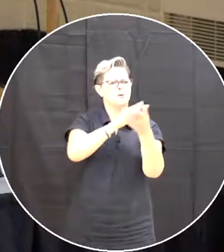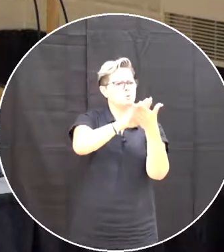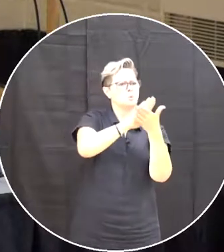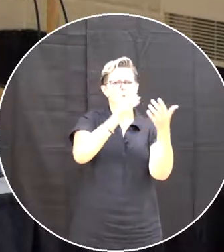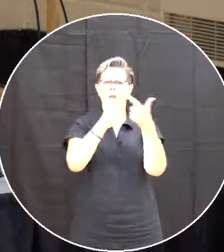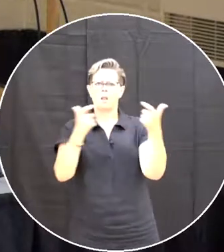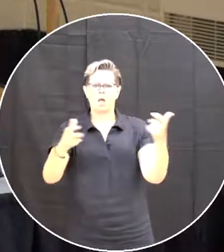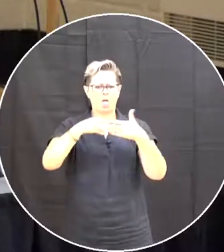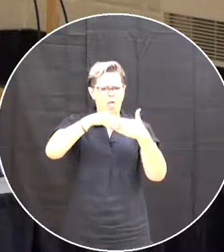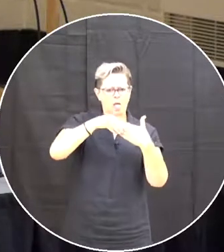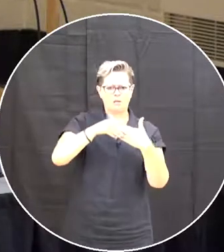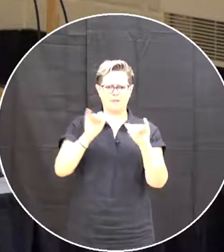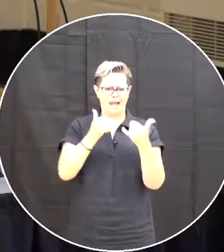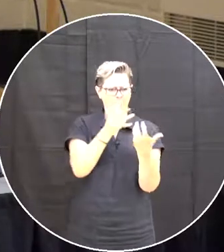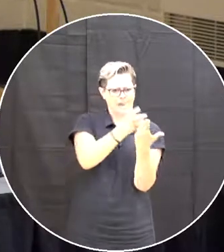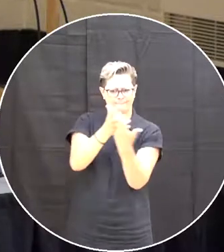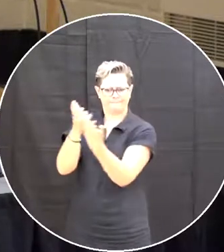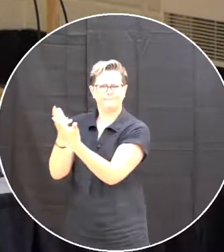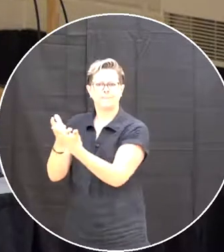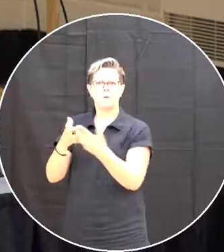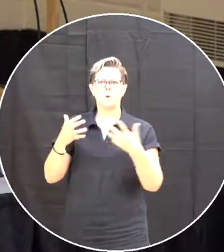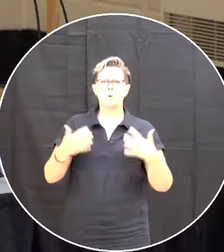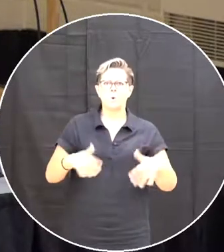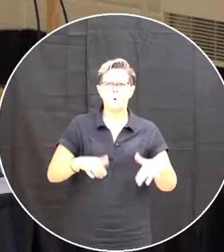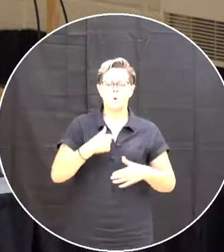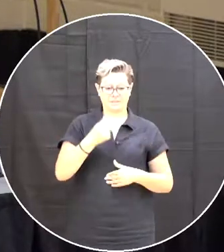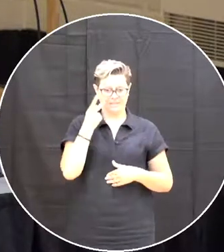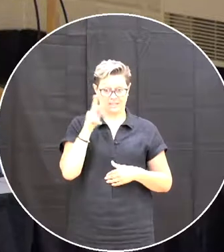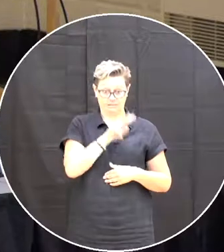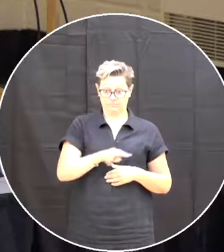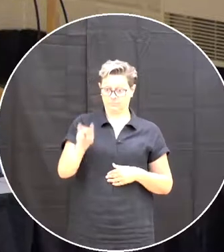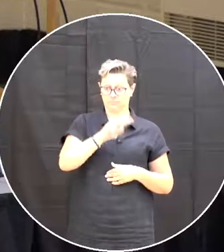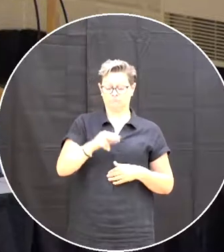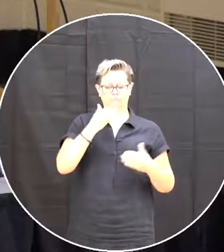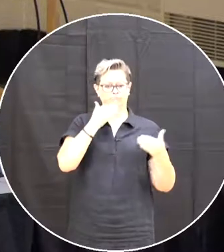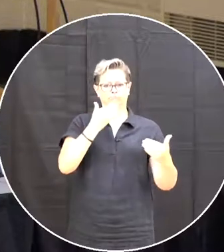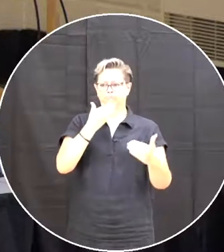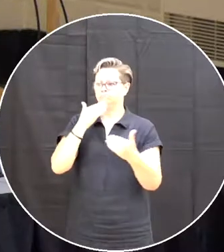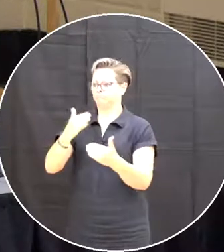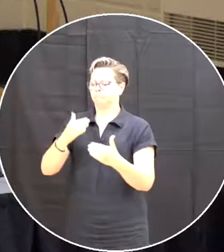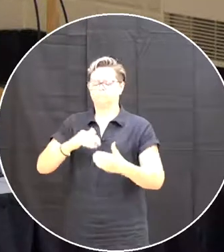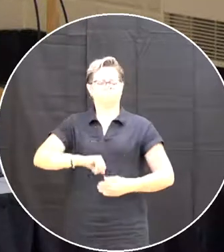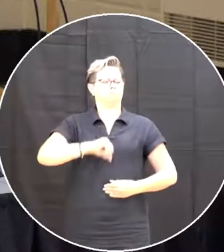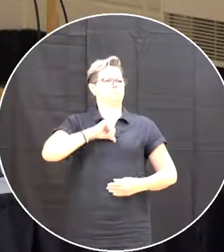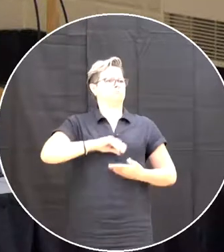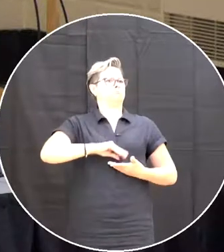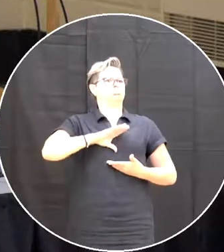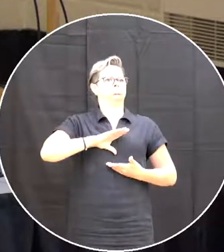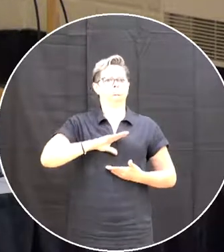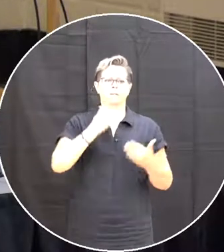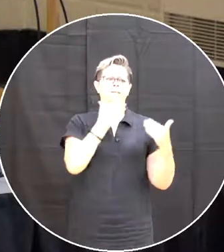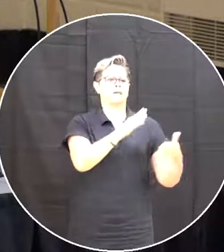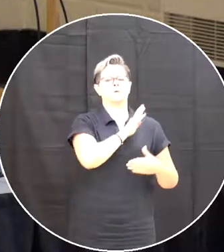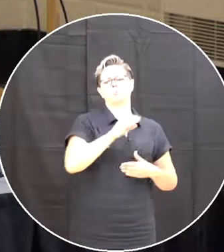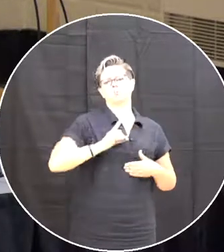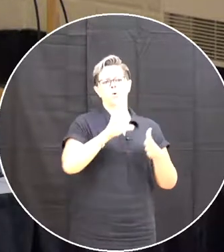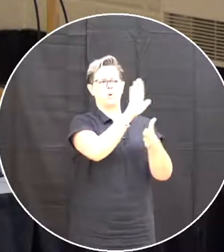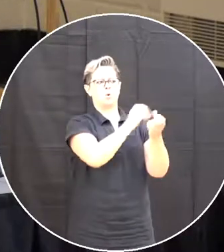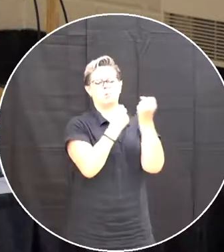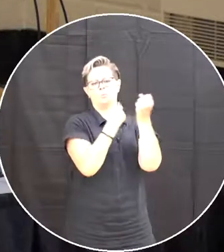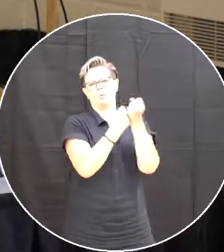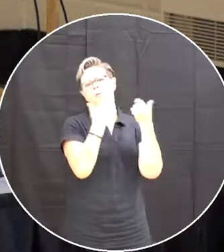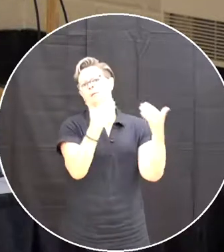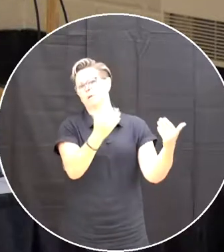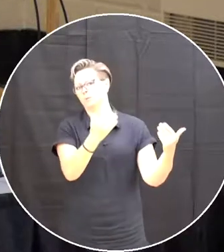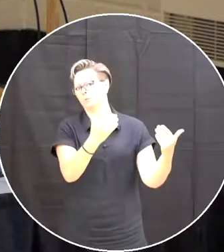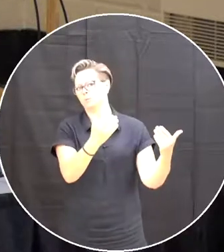Very proud To be the CEO Associated with People like that So And thank you For the board support Mr. Chair